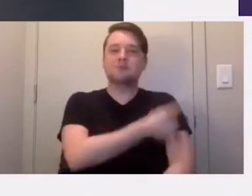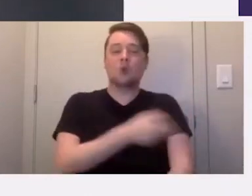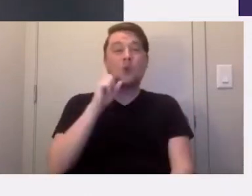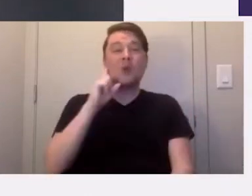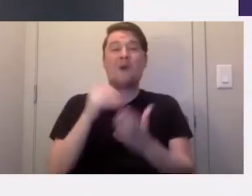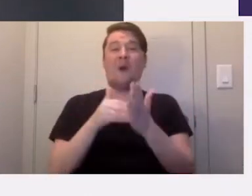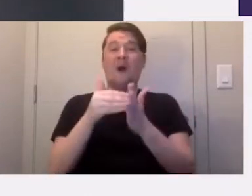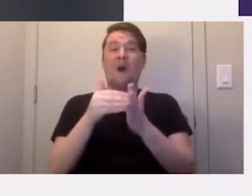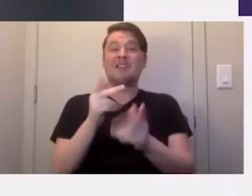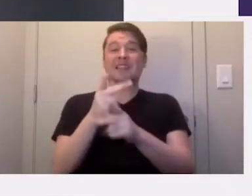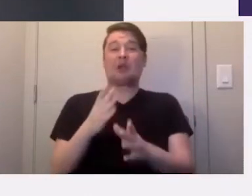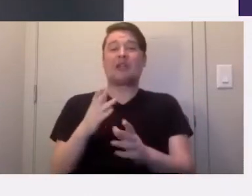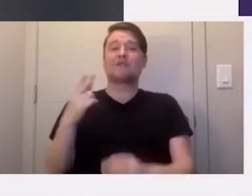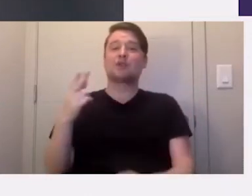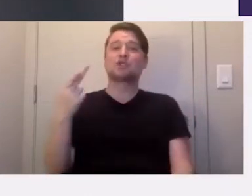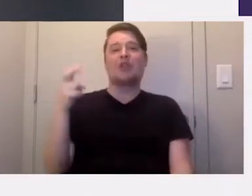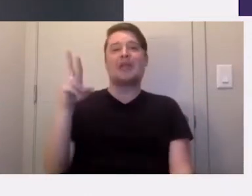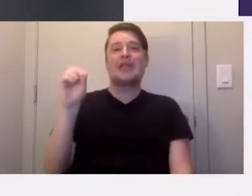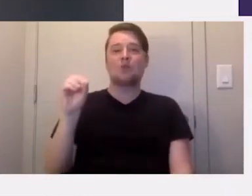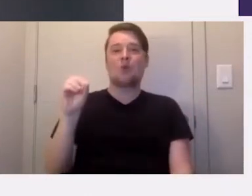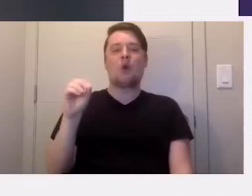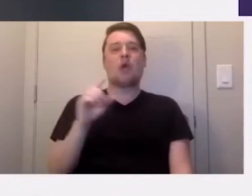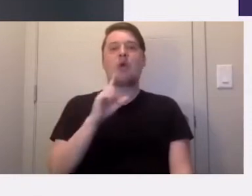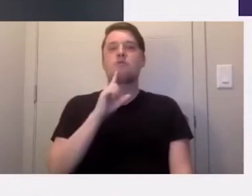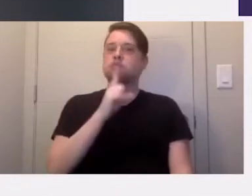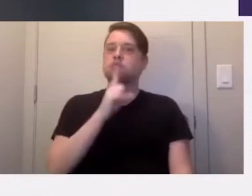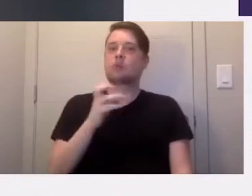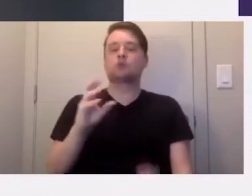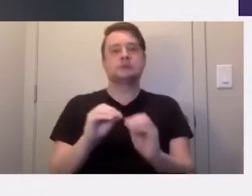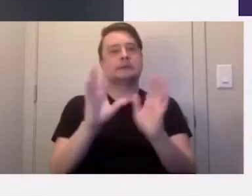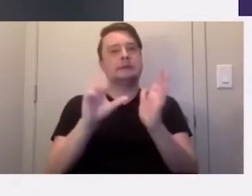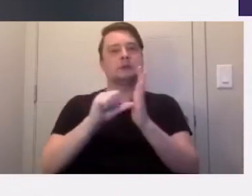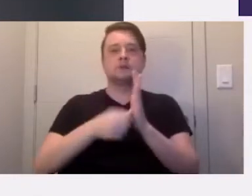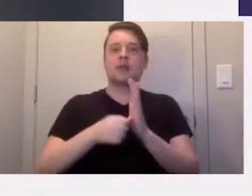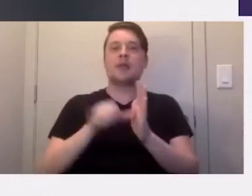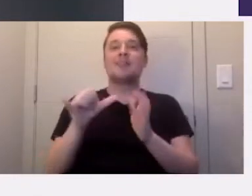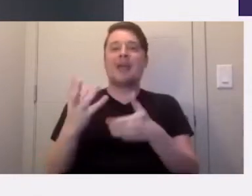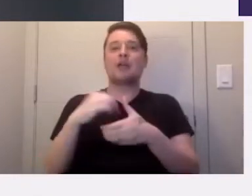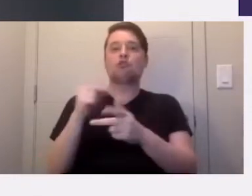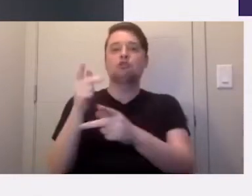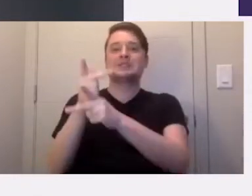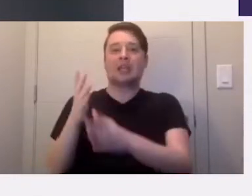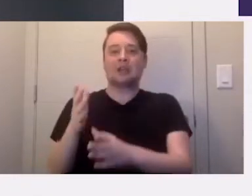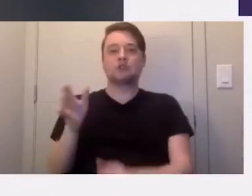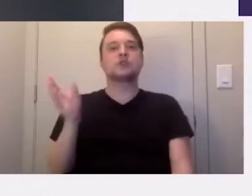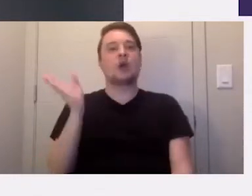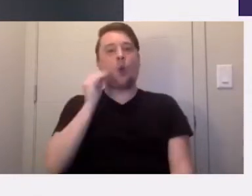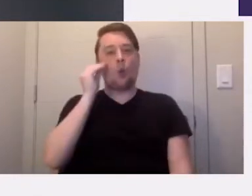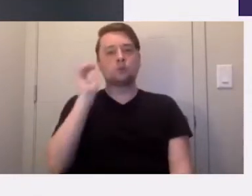caregivers are the heroes of this moment, and I want to be crystal clear that that includes caregivers, too.